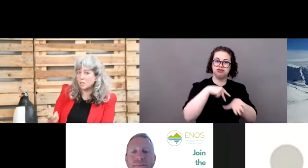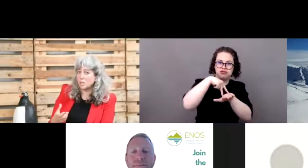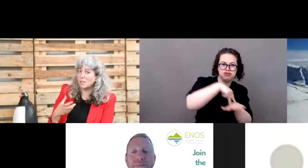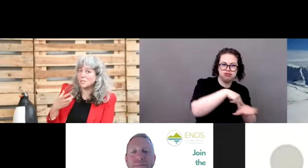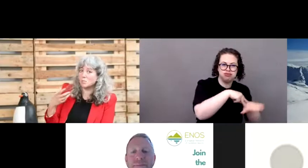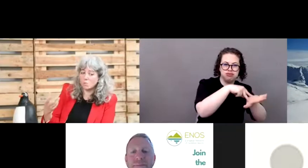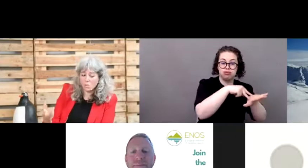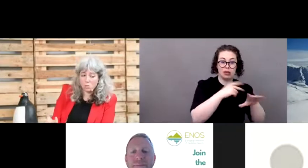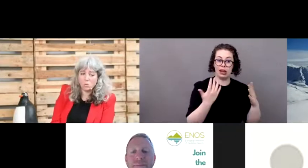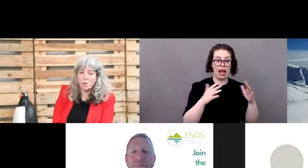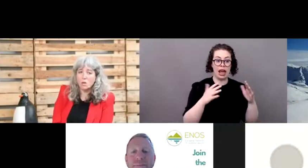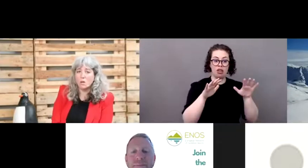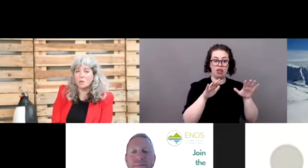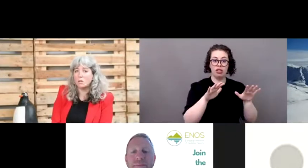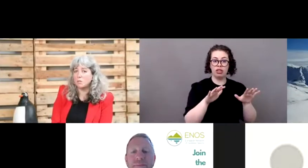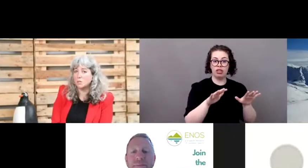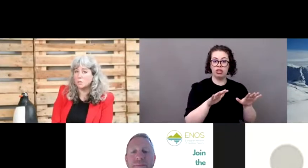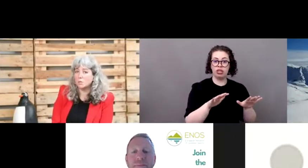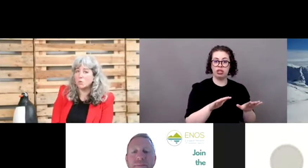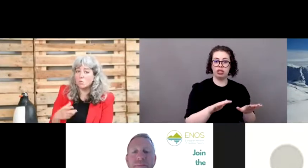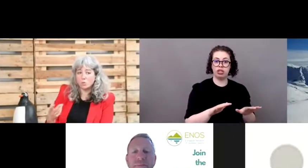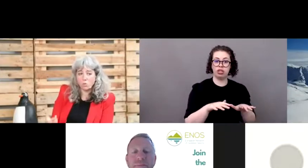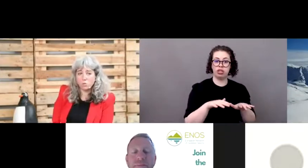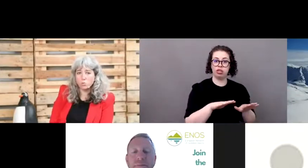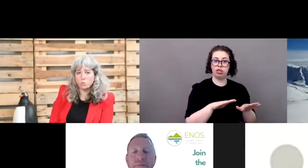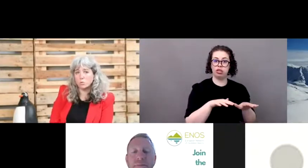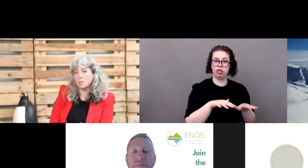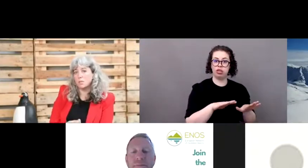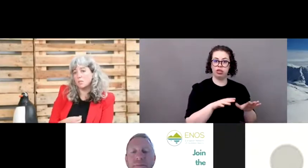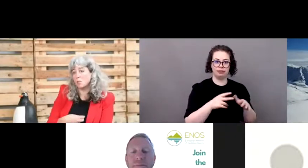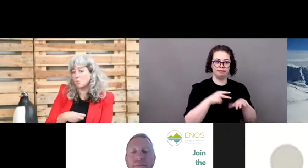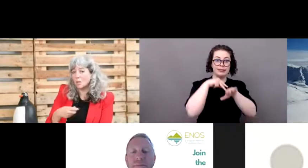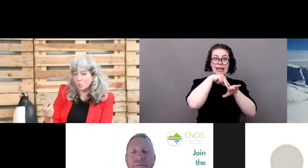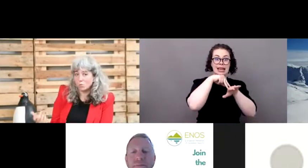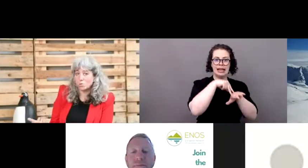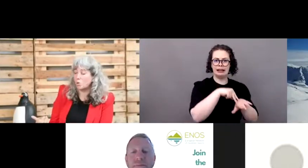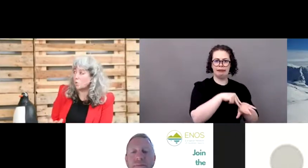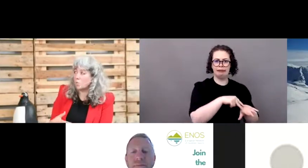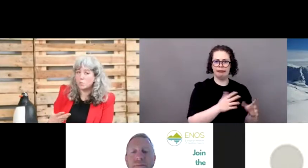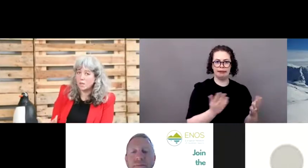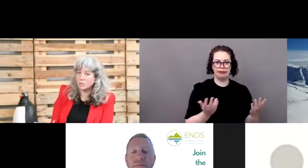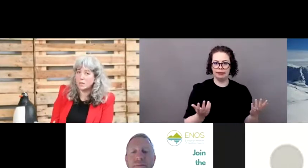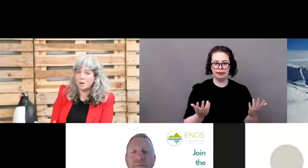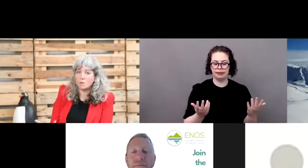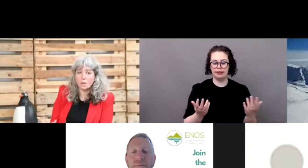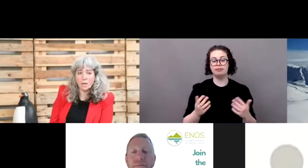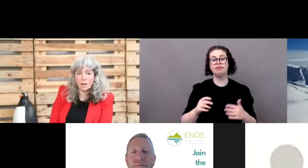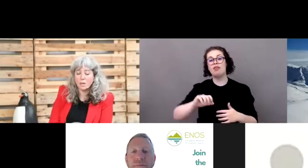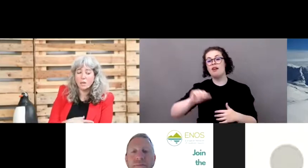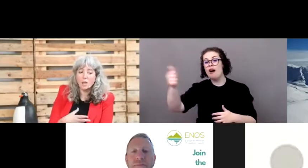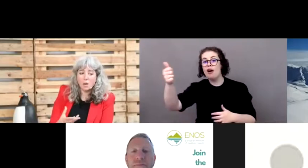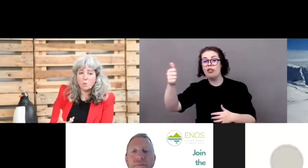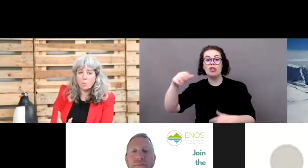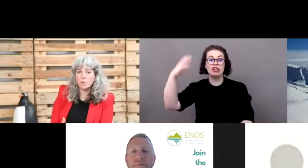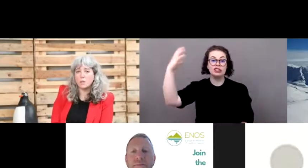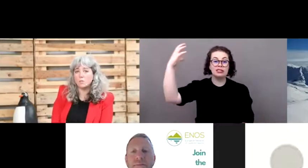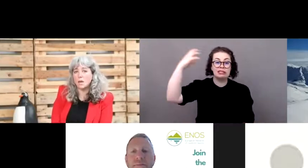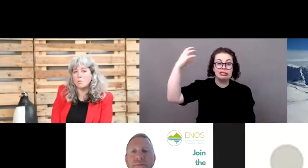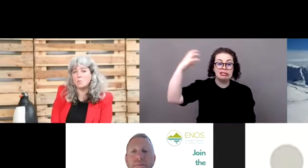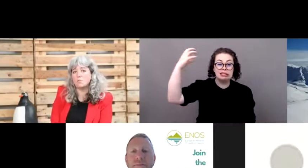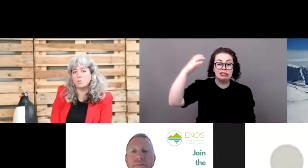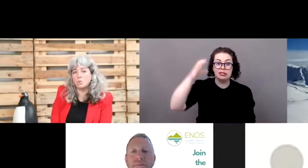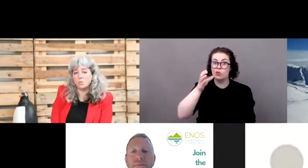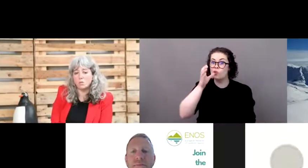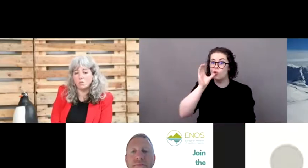more water, less water, less resources in places which will be more navigable in kayak, more